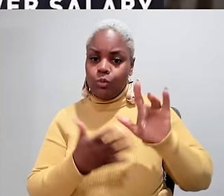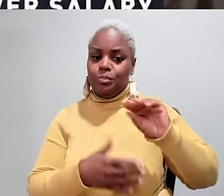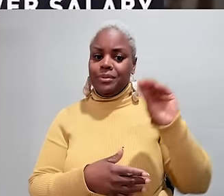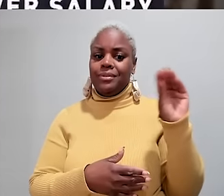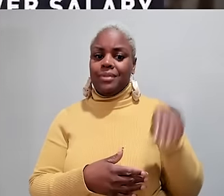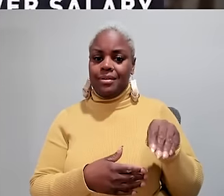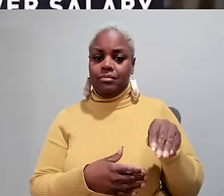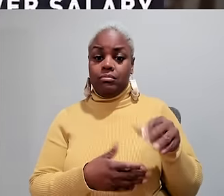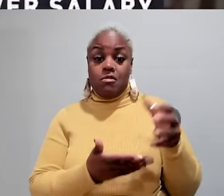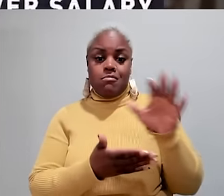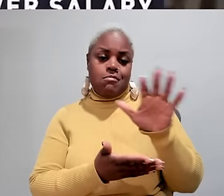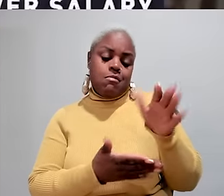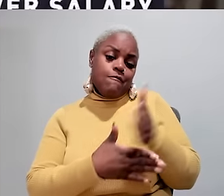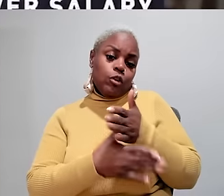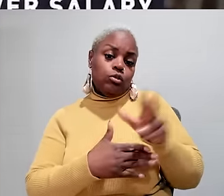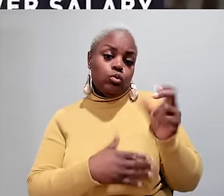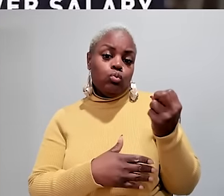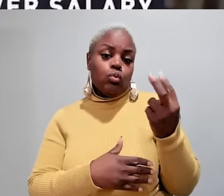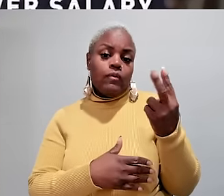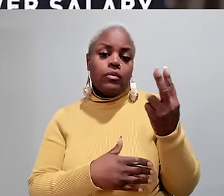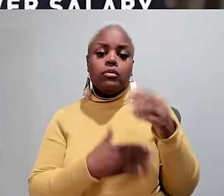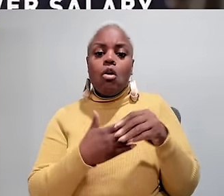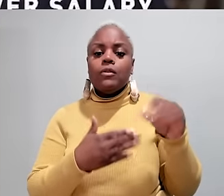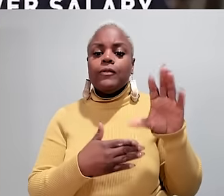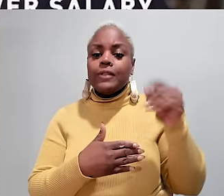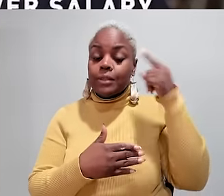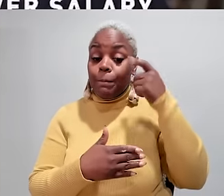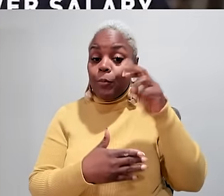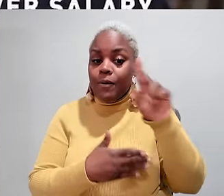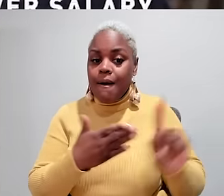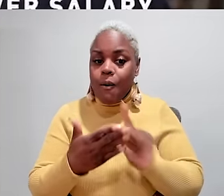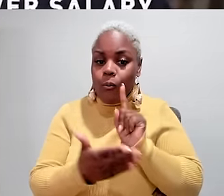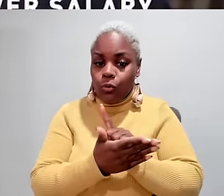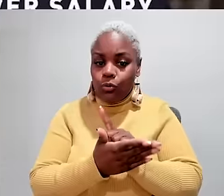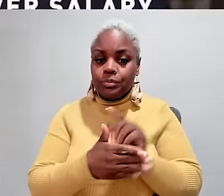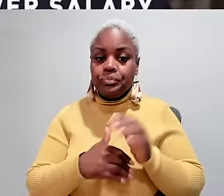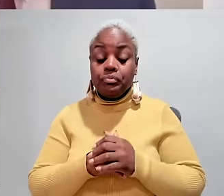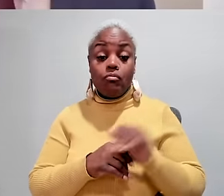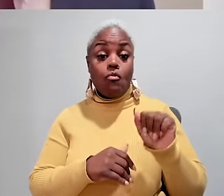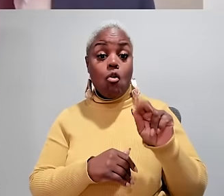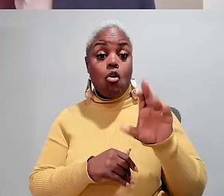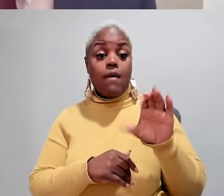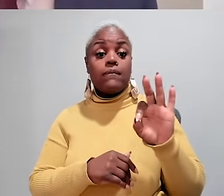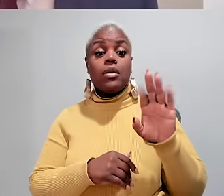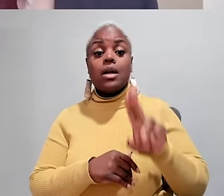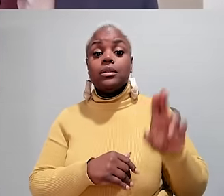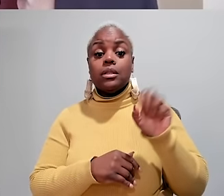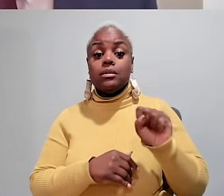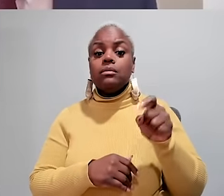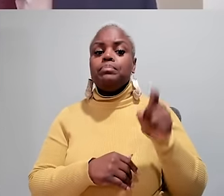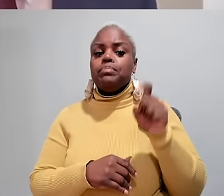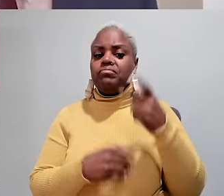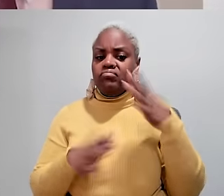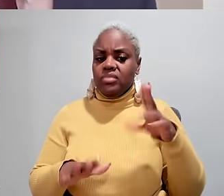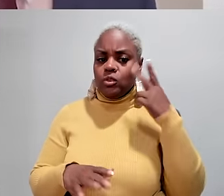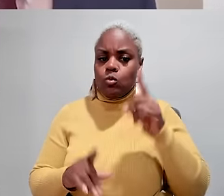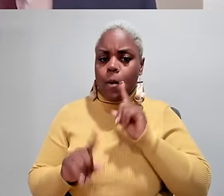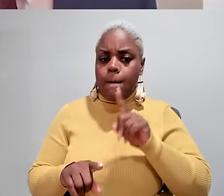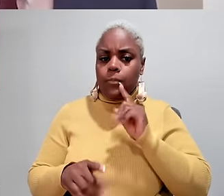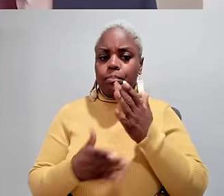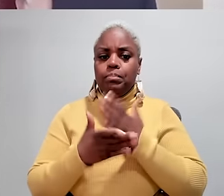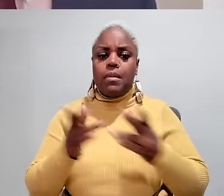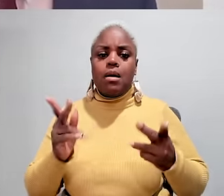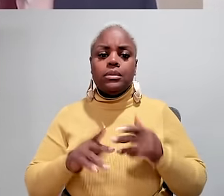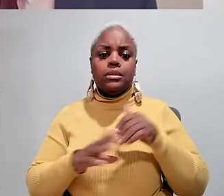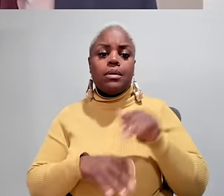pay raise, up to an average of $12.50 an hour. DAVID may have seen reports of salaries